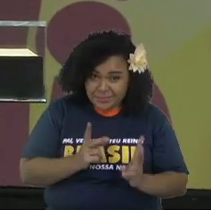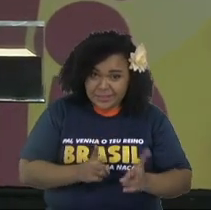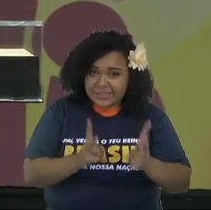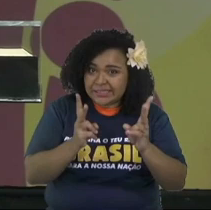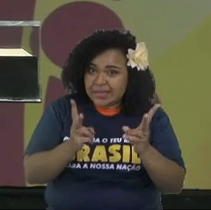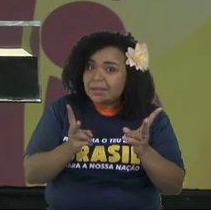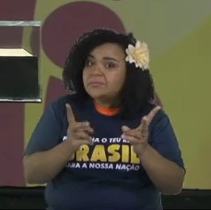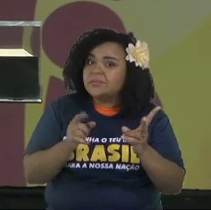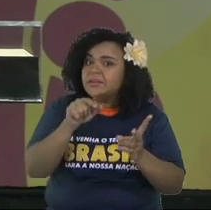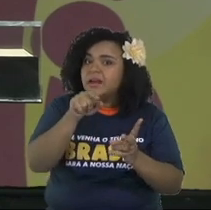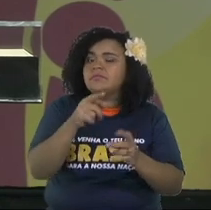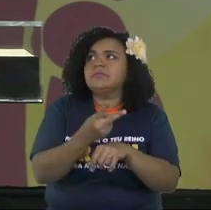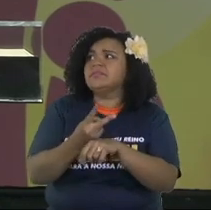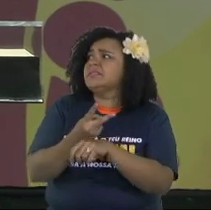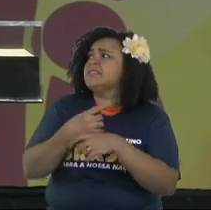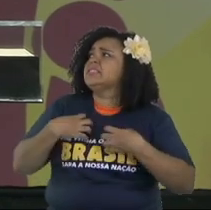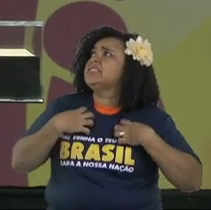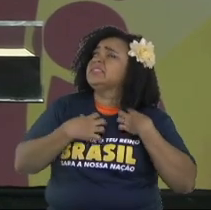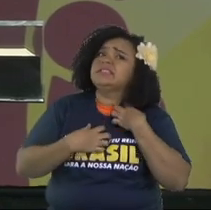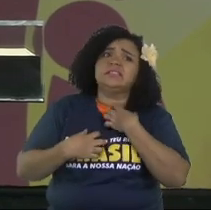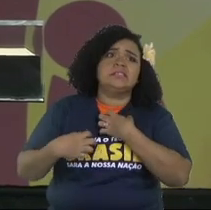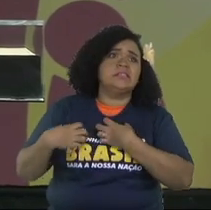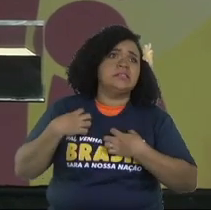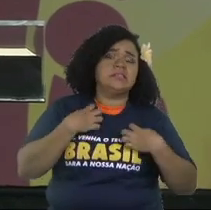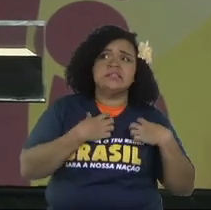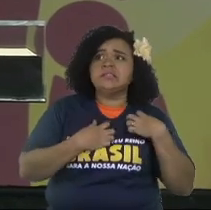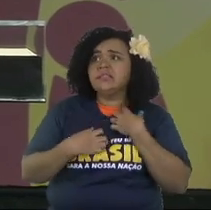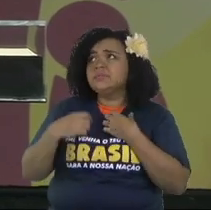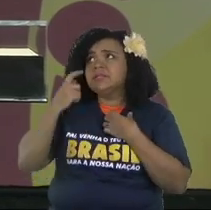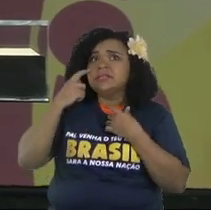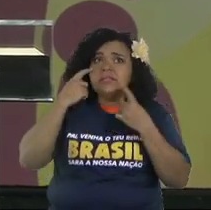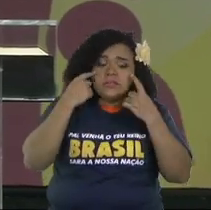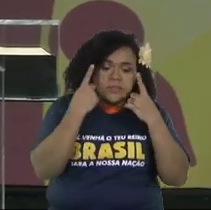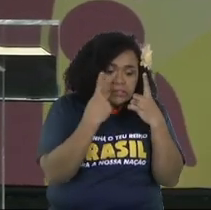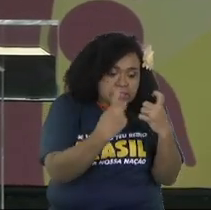you don't understand what is having richness yet.